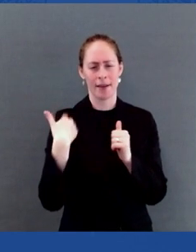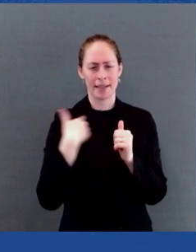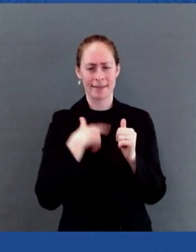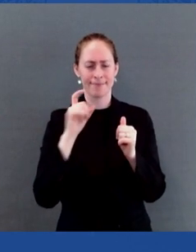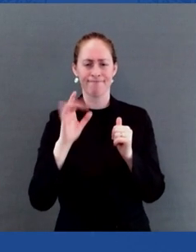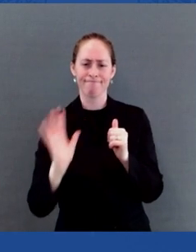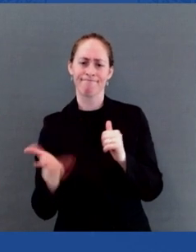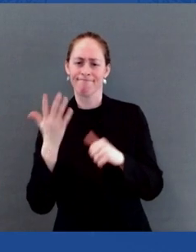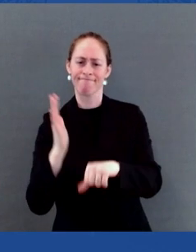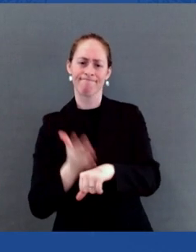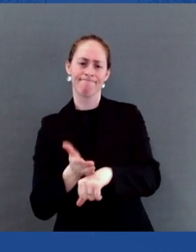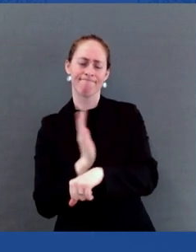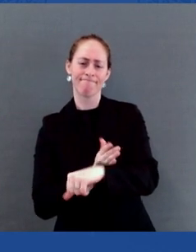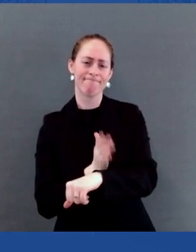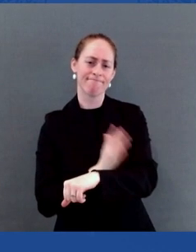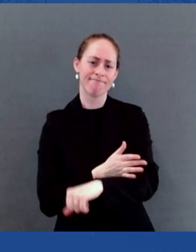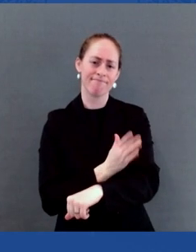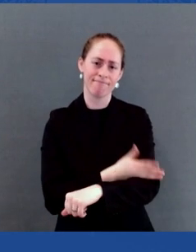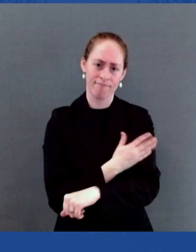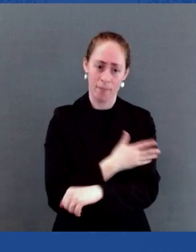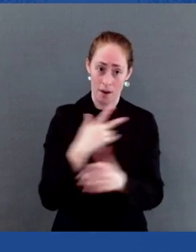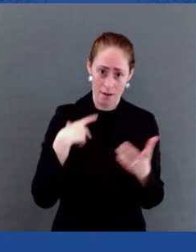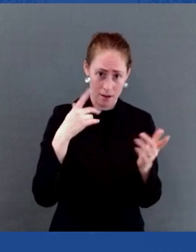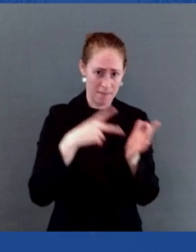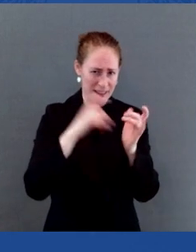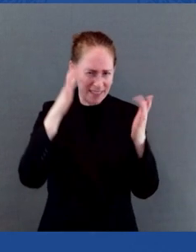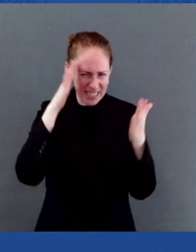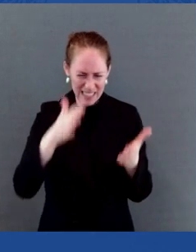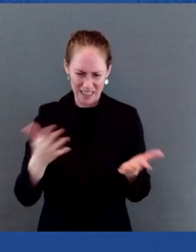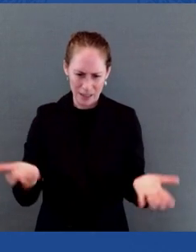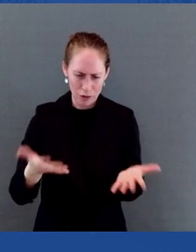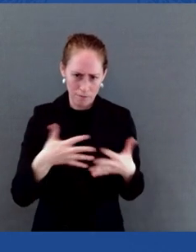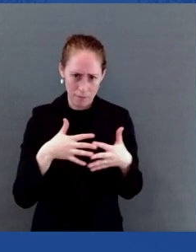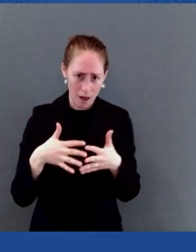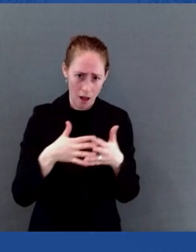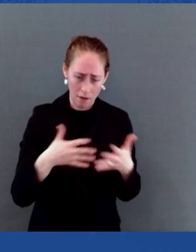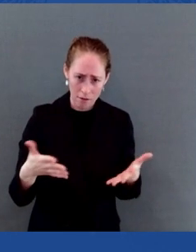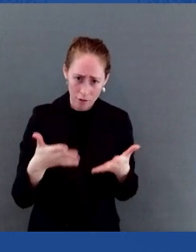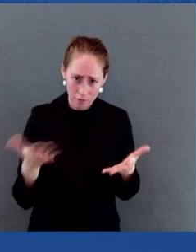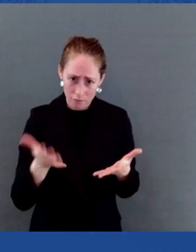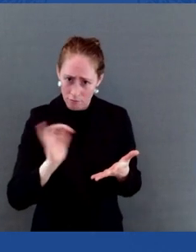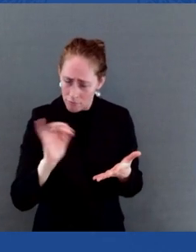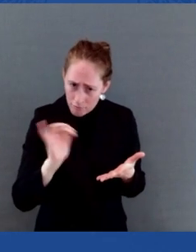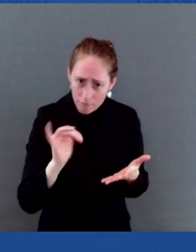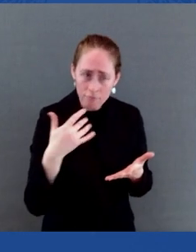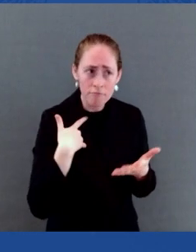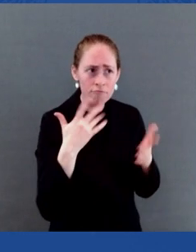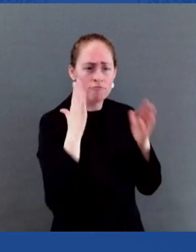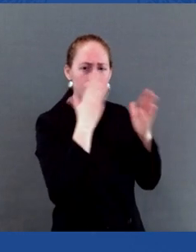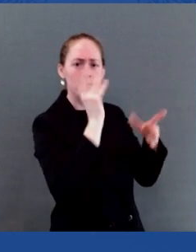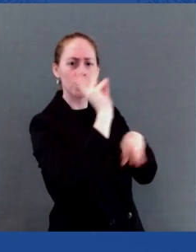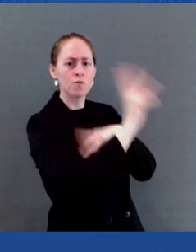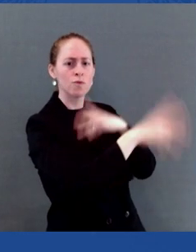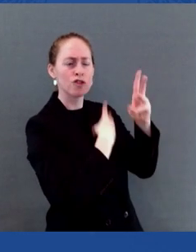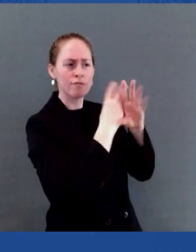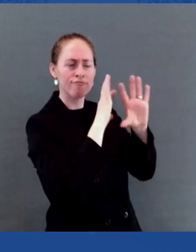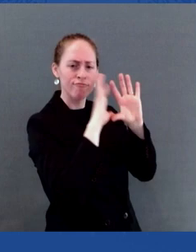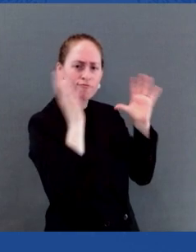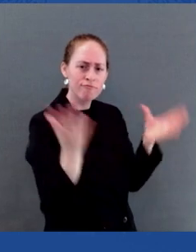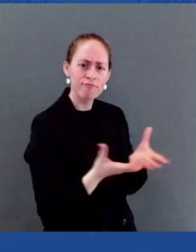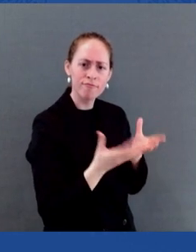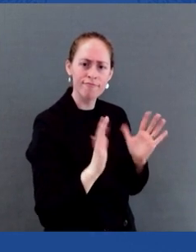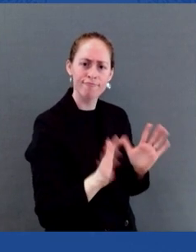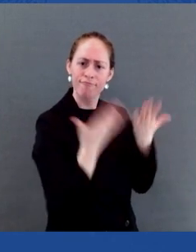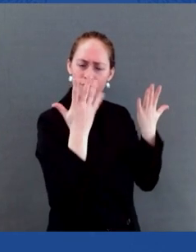AIDS globally. Meeting reauthorization of PEPFAR in 2008 was among the highlights of my time as